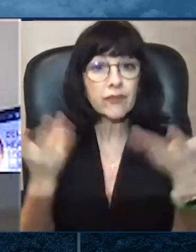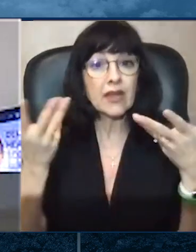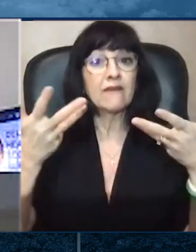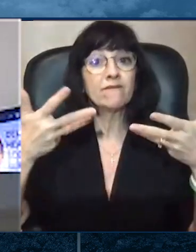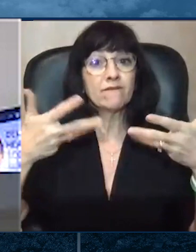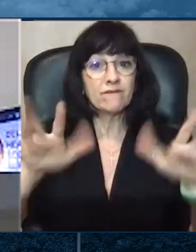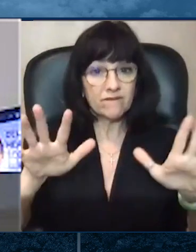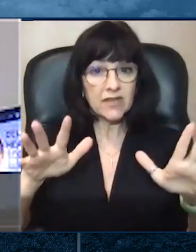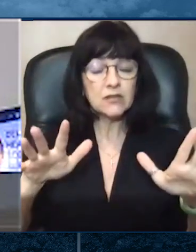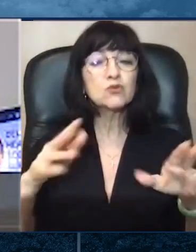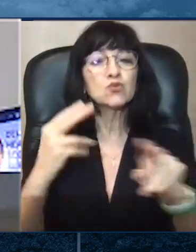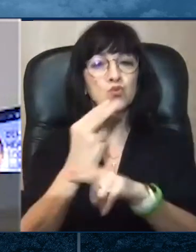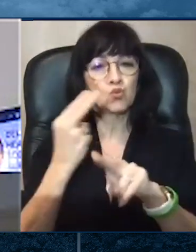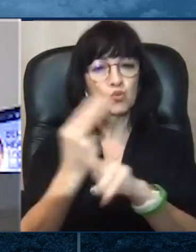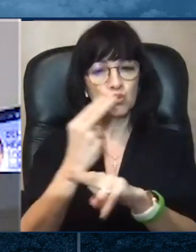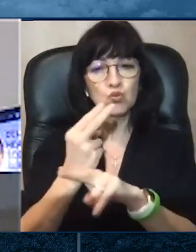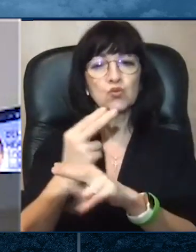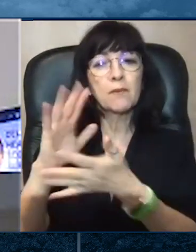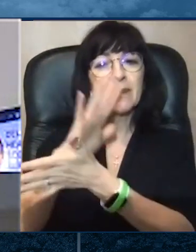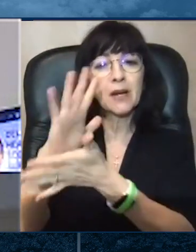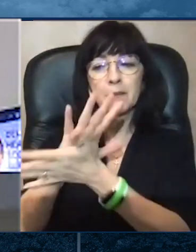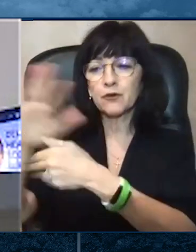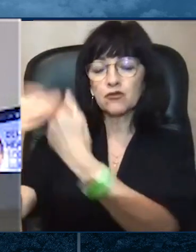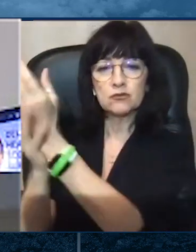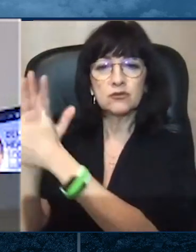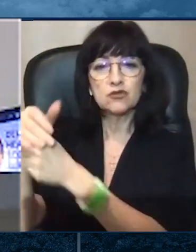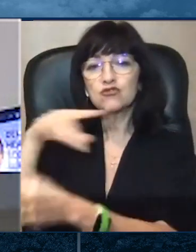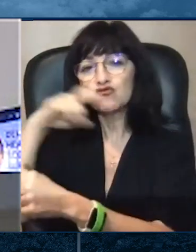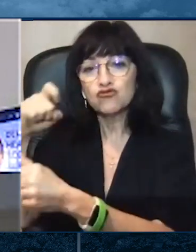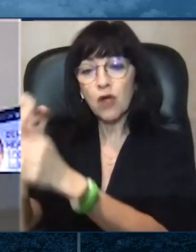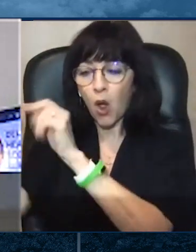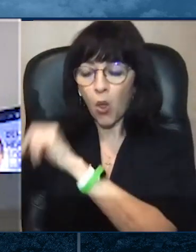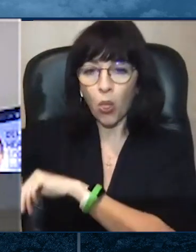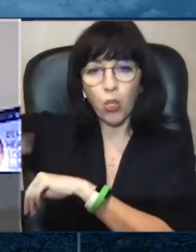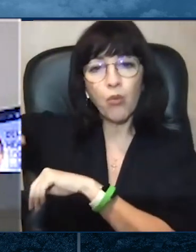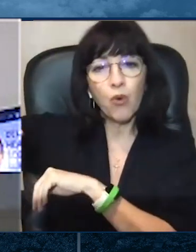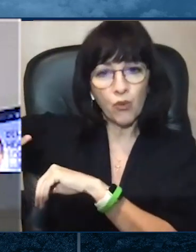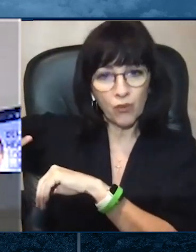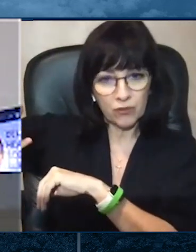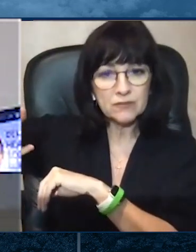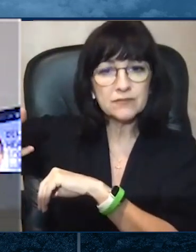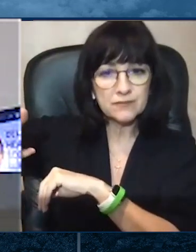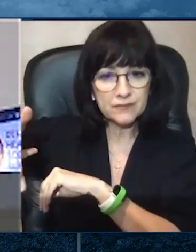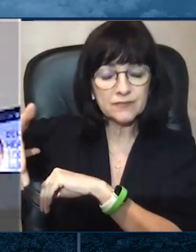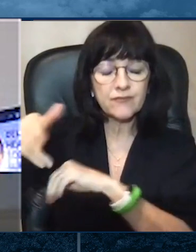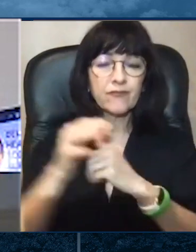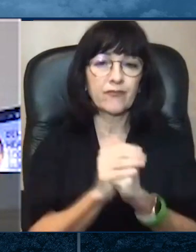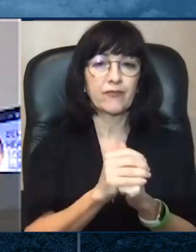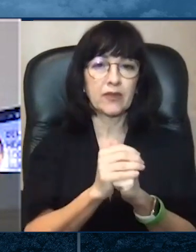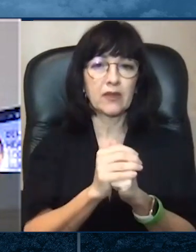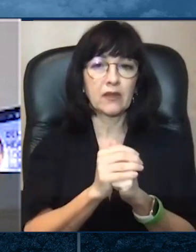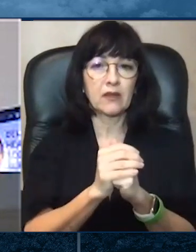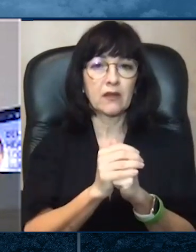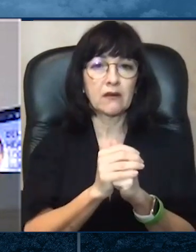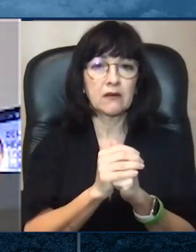enfermo, por favor, quédese en casa, ya sea gripe, problemas